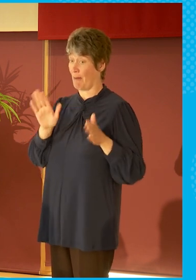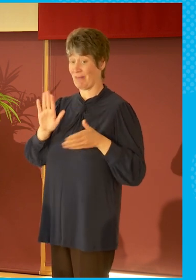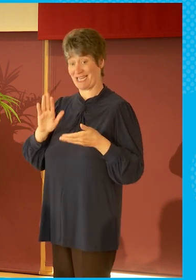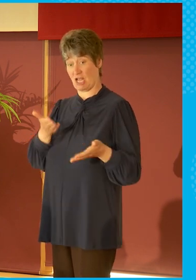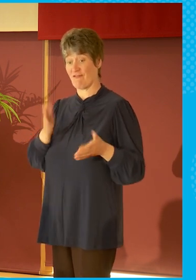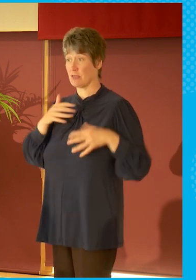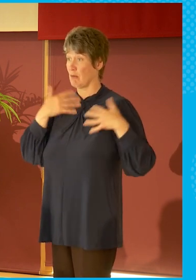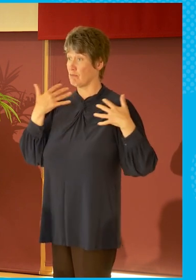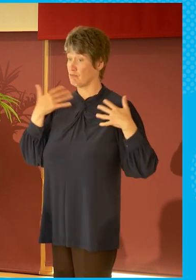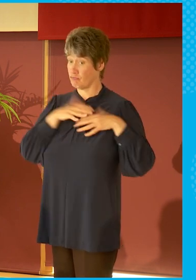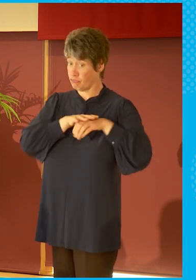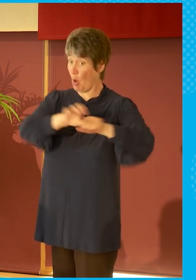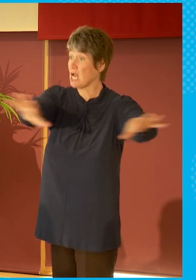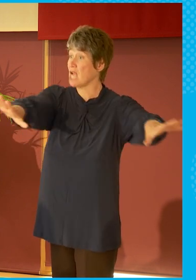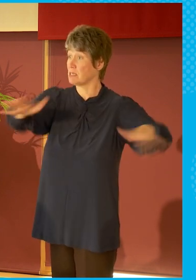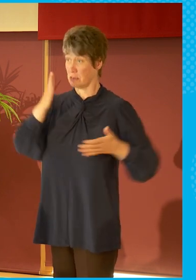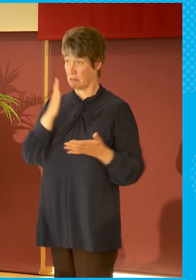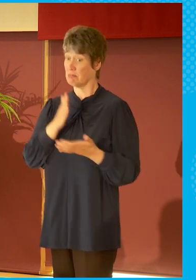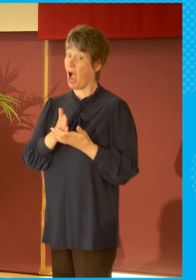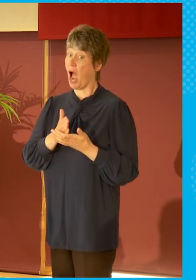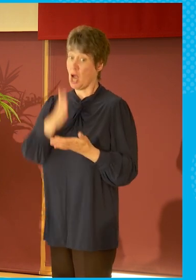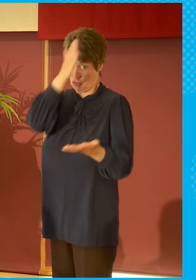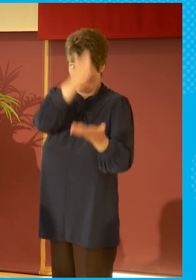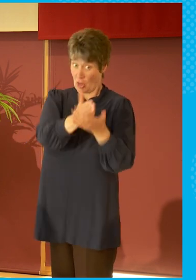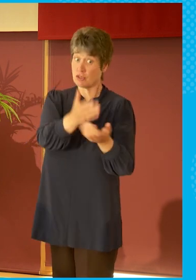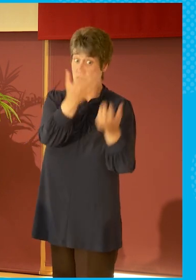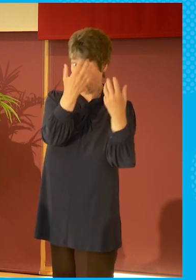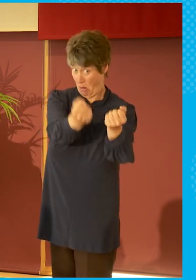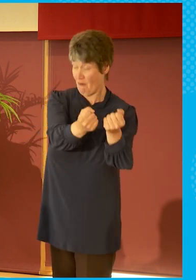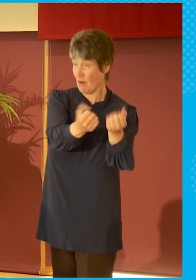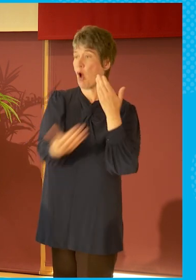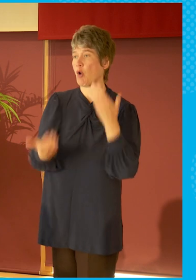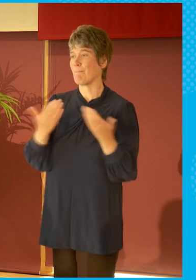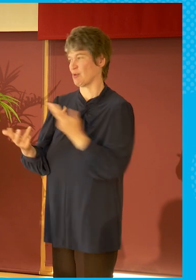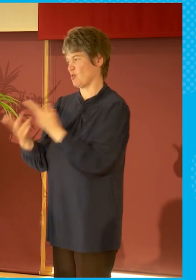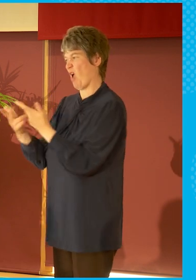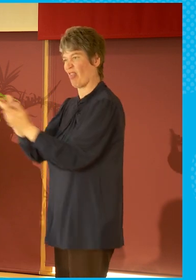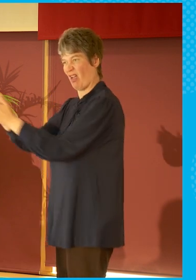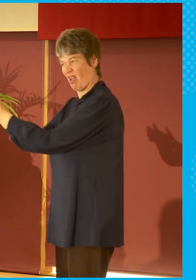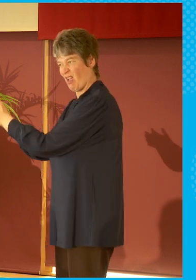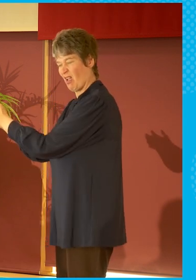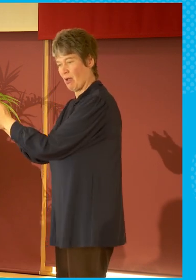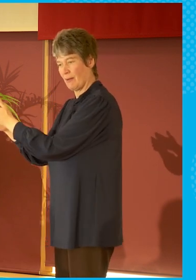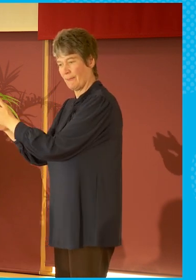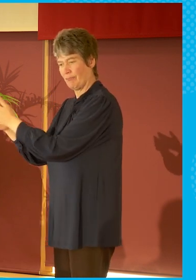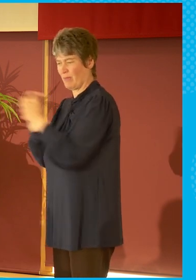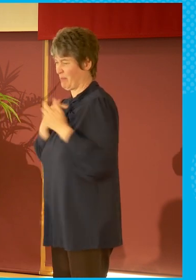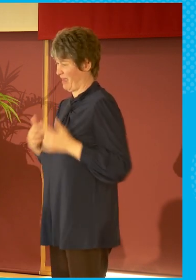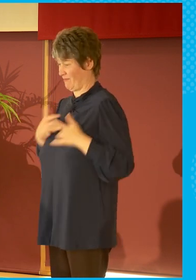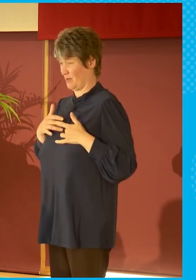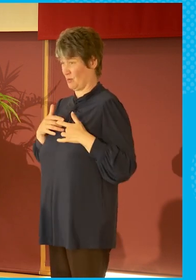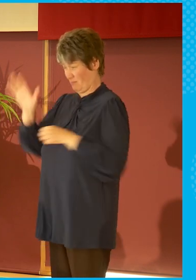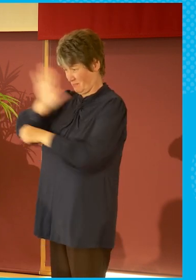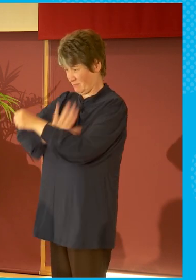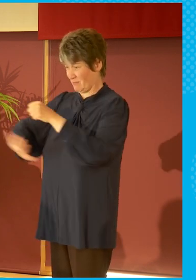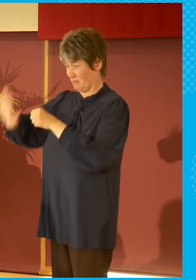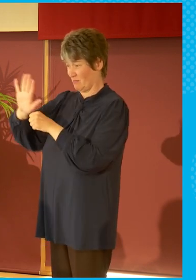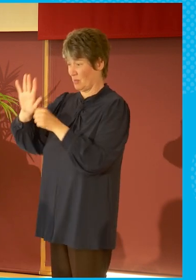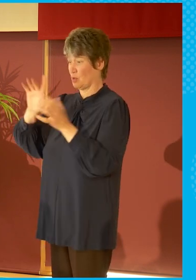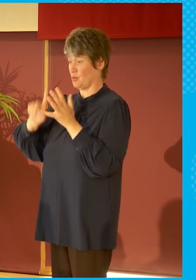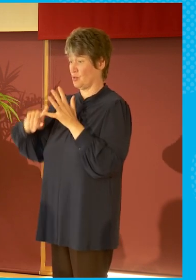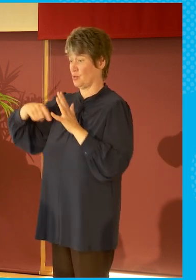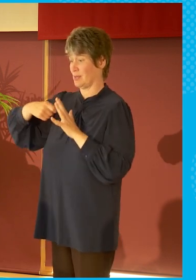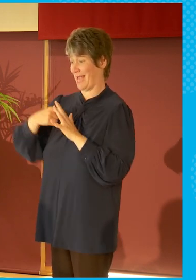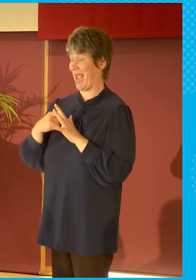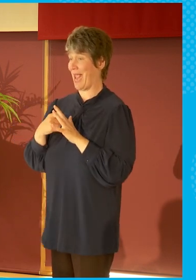sources, actually. So there is actually, in the UK, quite low trust in what comes out of the